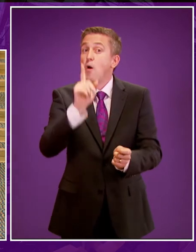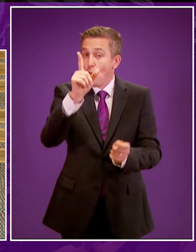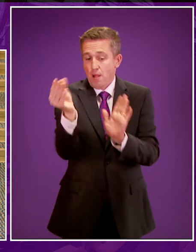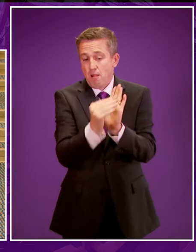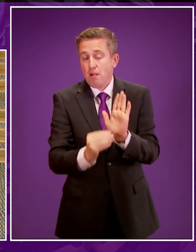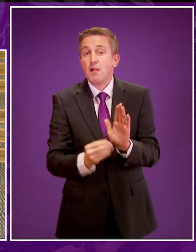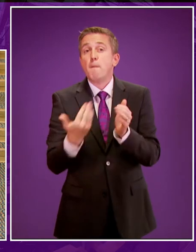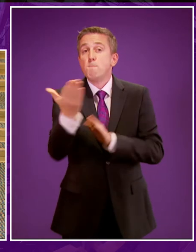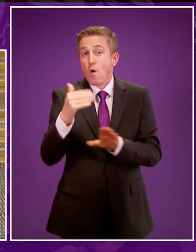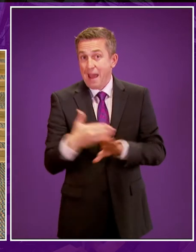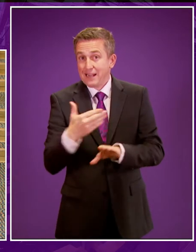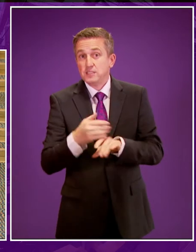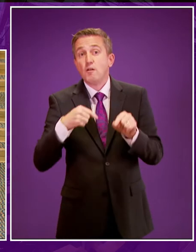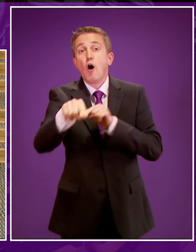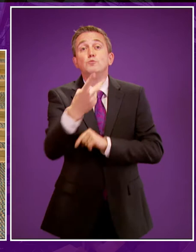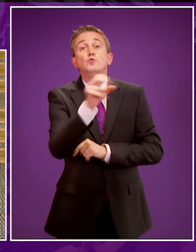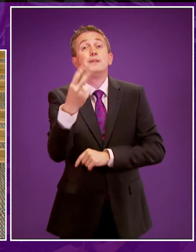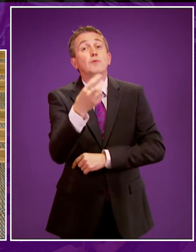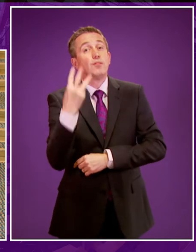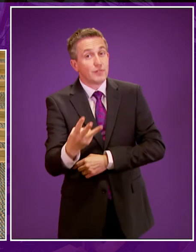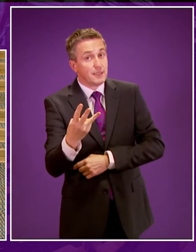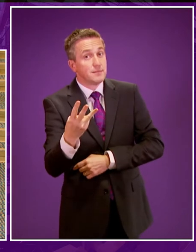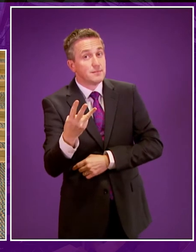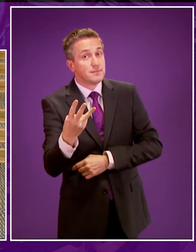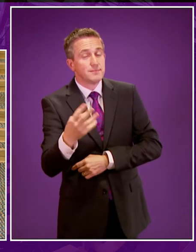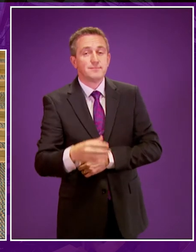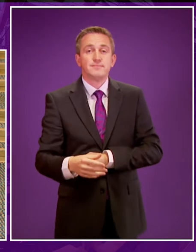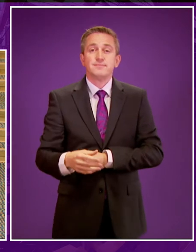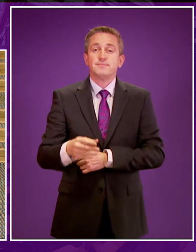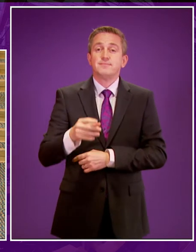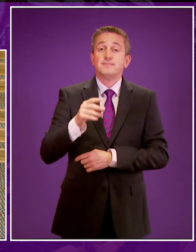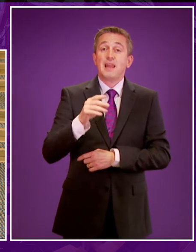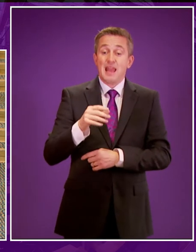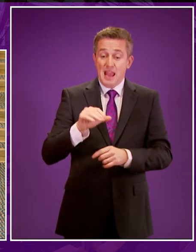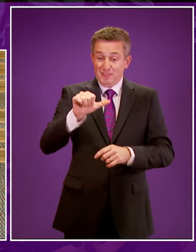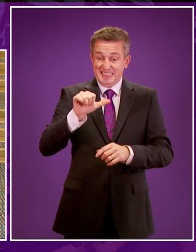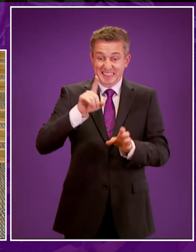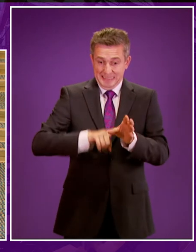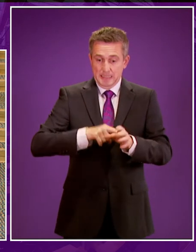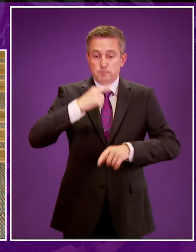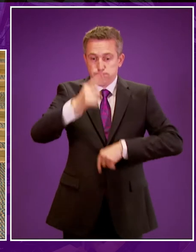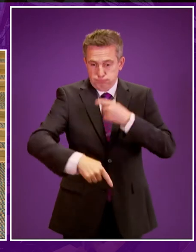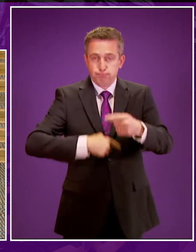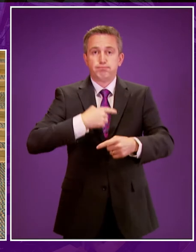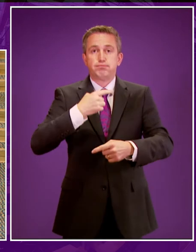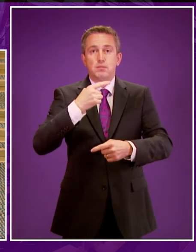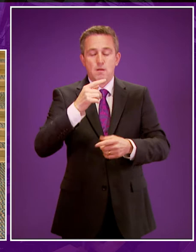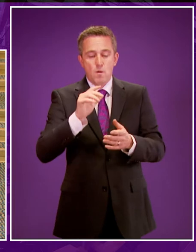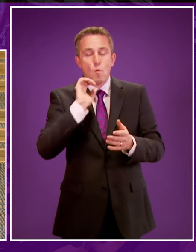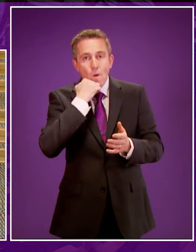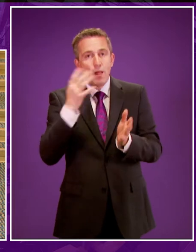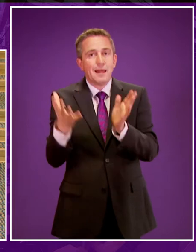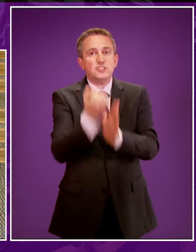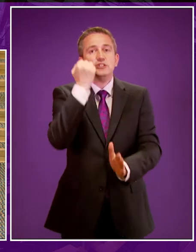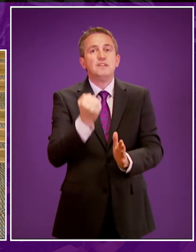deliver by 2023. Future plans, which we will publish every six years, will take us even closer to our 10